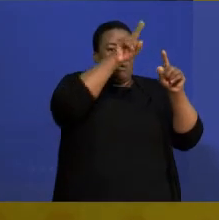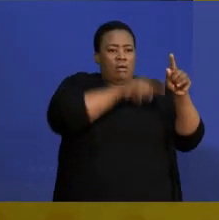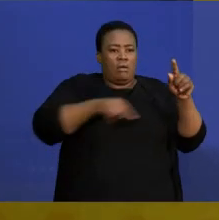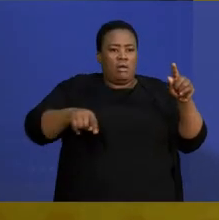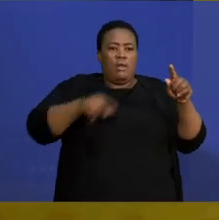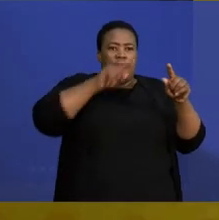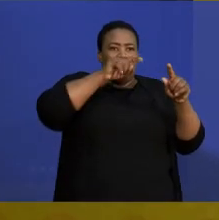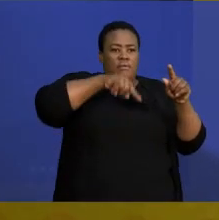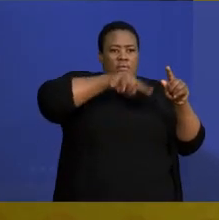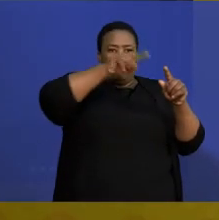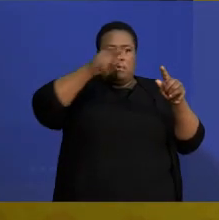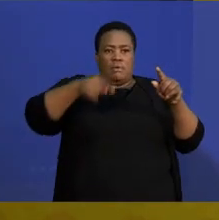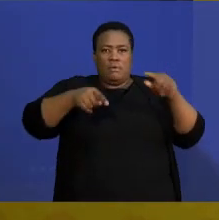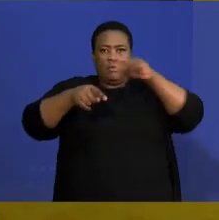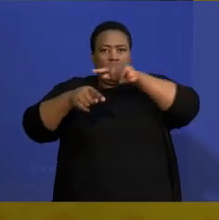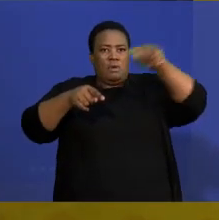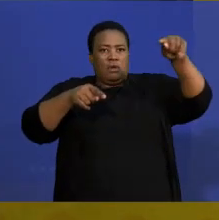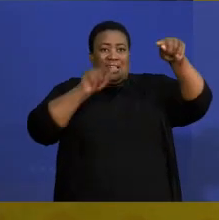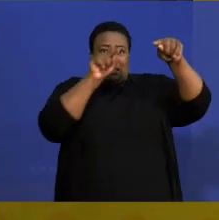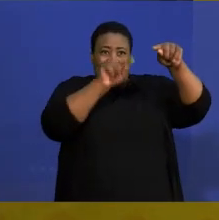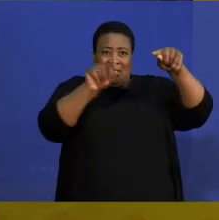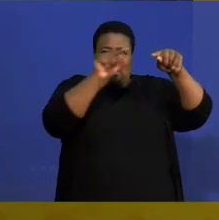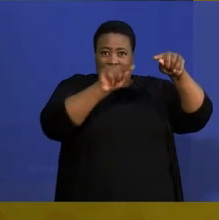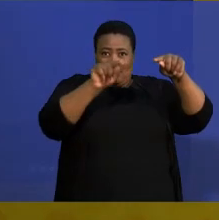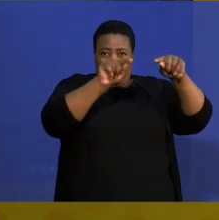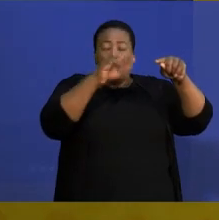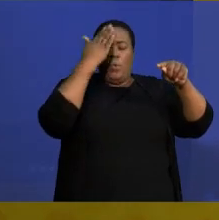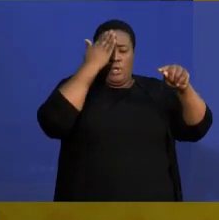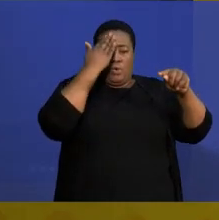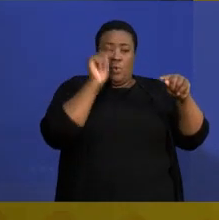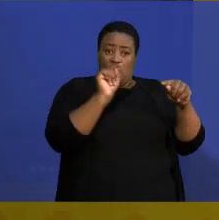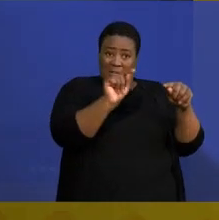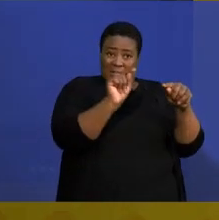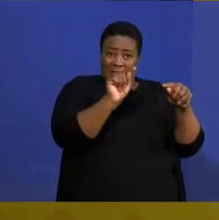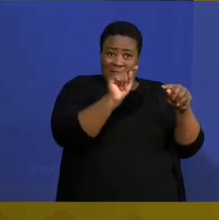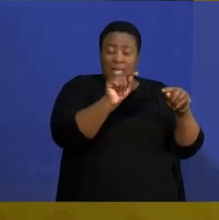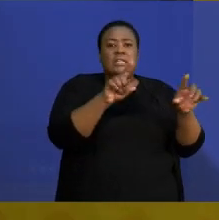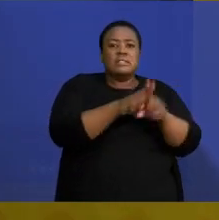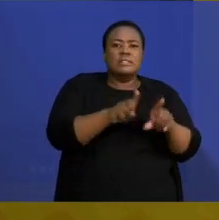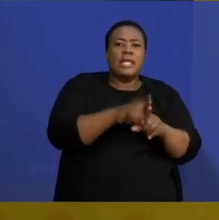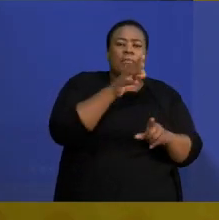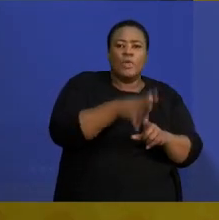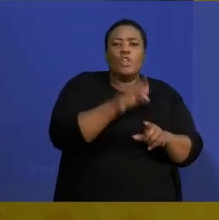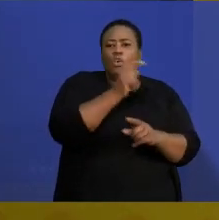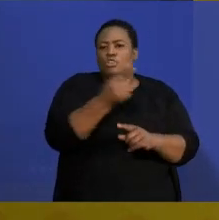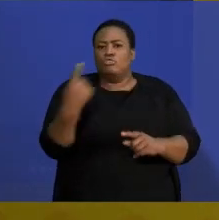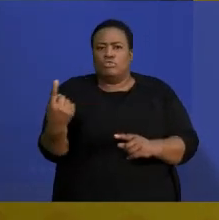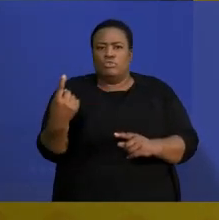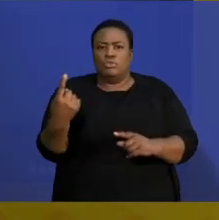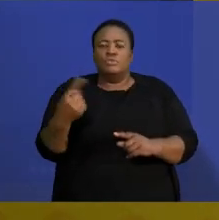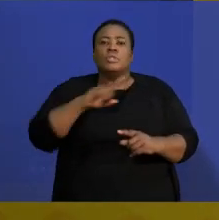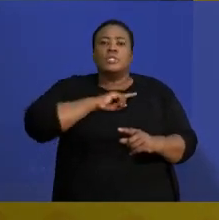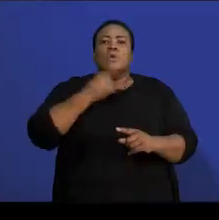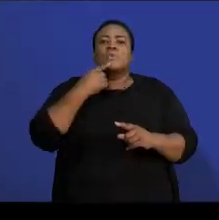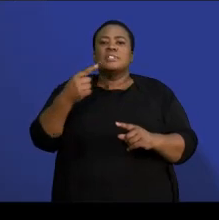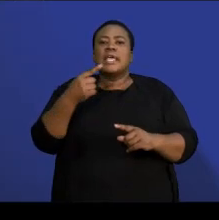each other. Where they are intersecting each other, we know that the points are going to be the same on each graph. Hence, we equate the